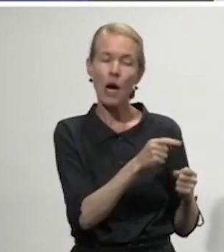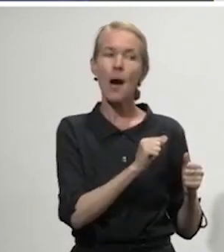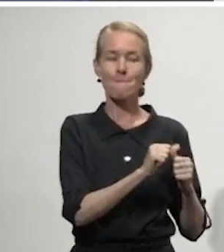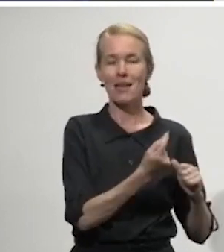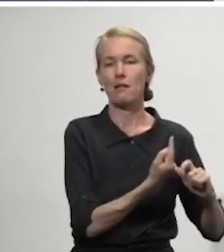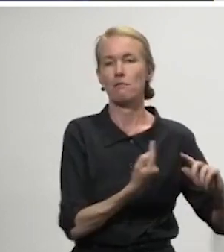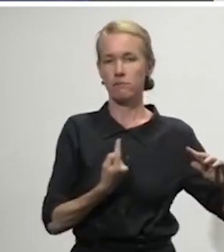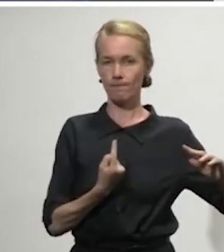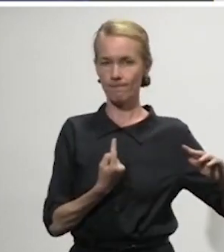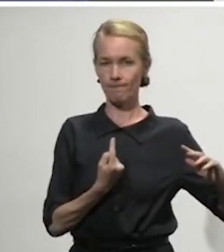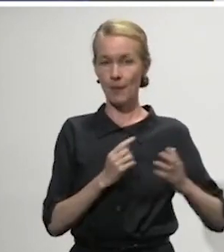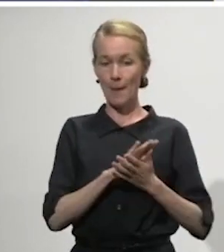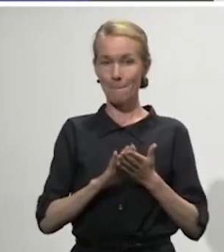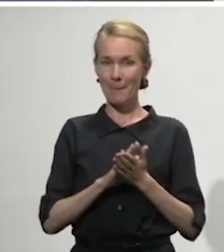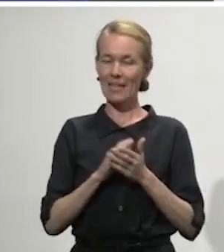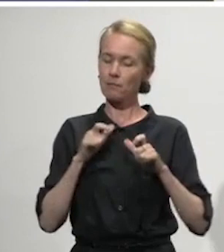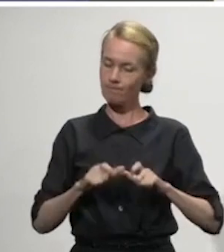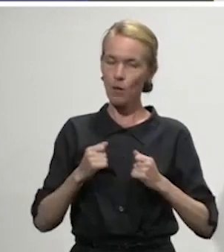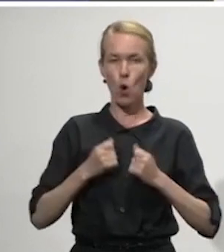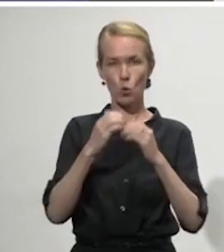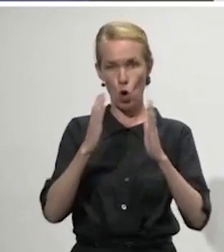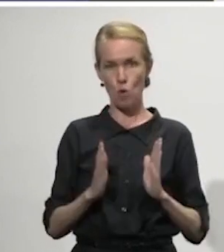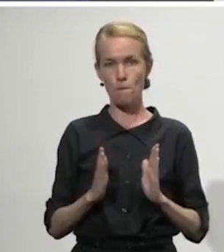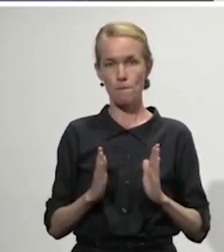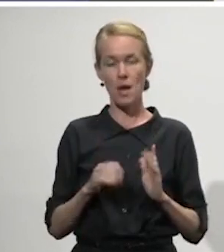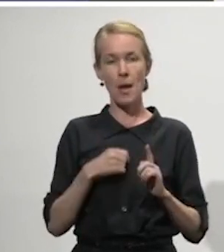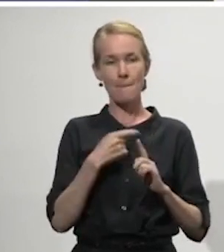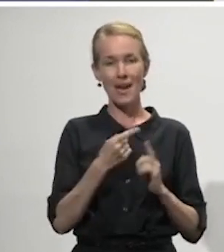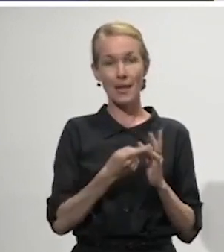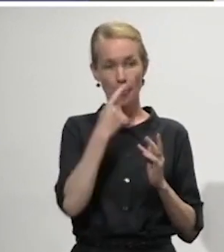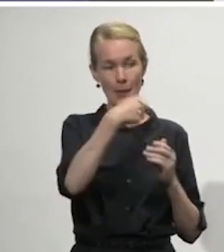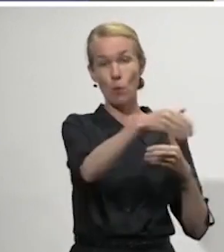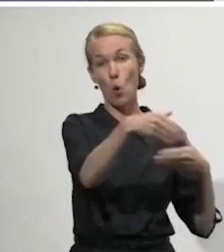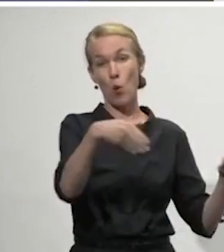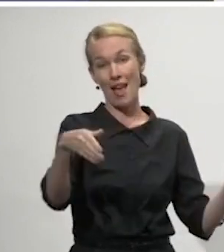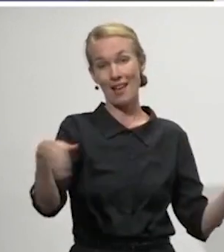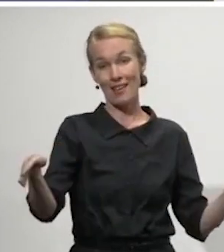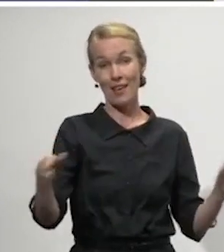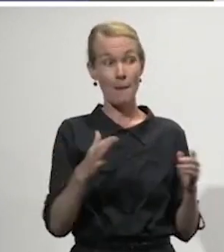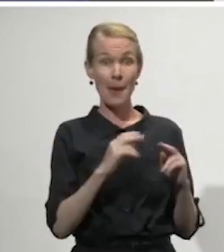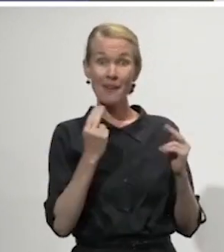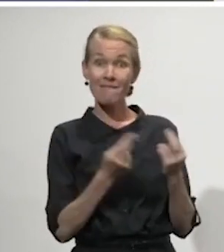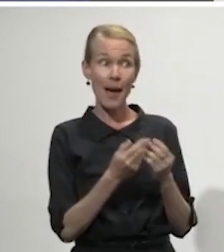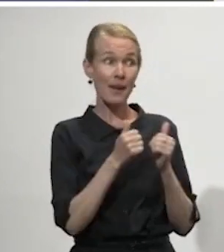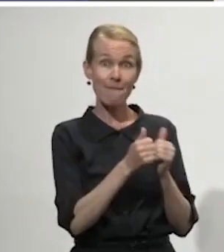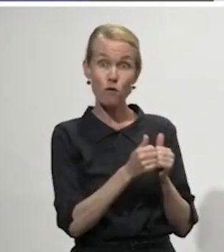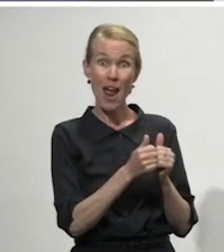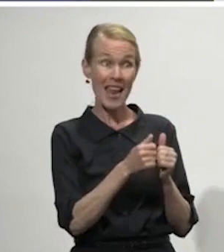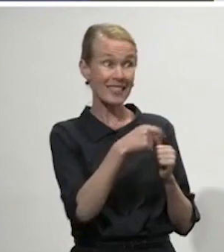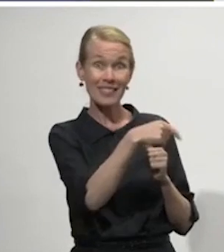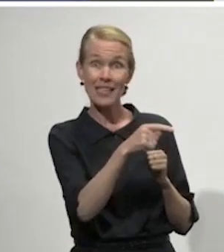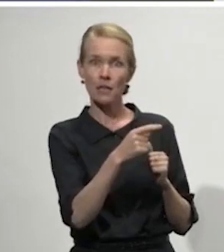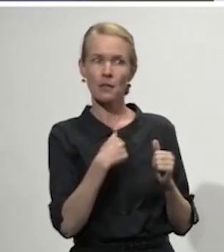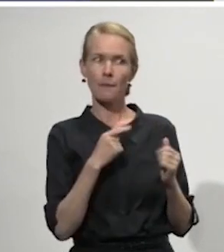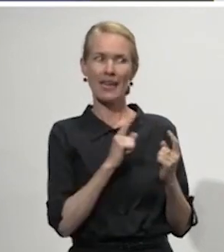-isolation means being in your own home and also isolating from the other people who are in your home so that you are not risking